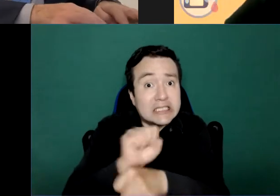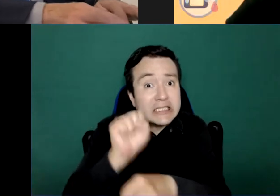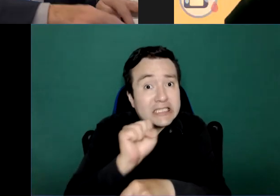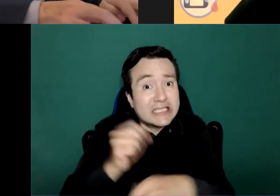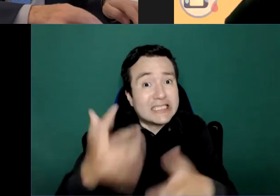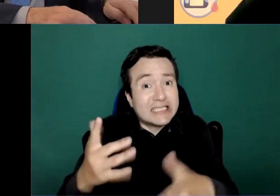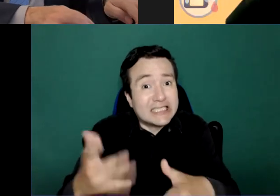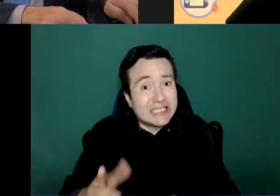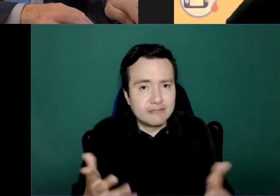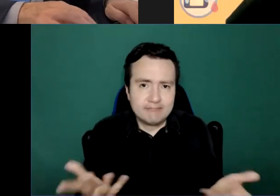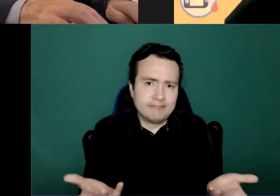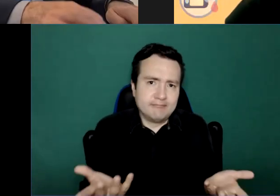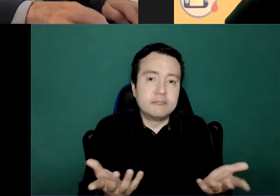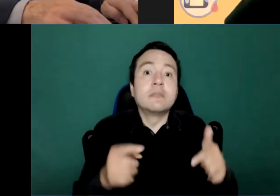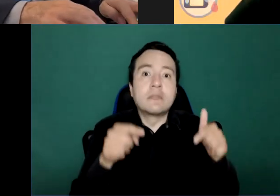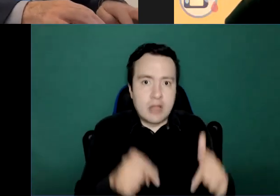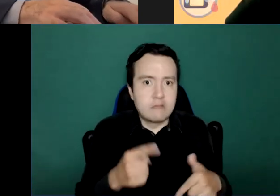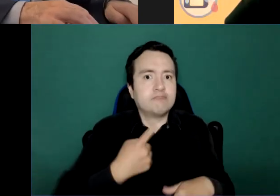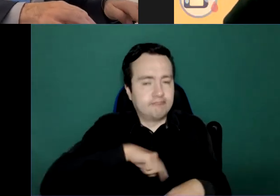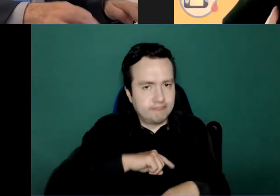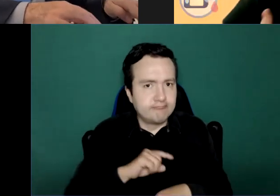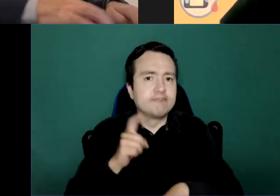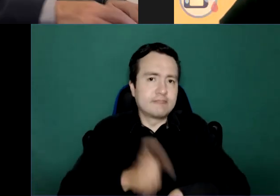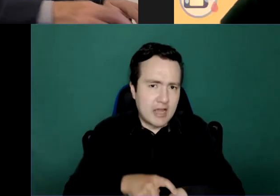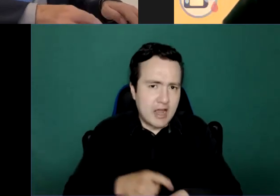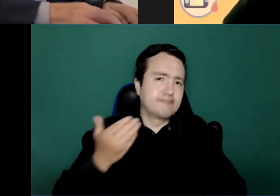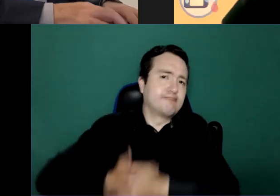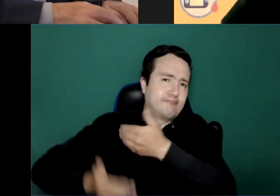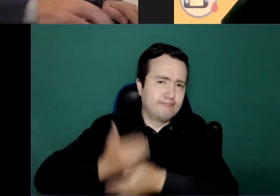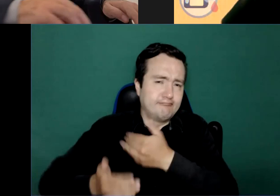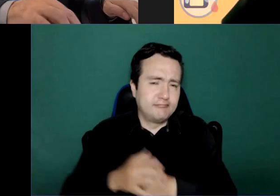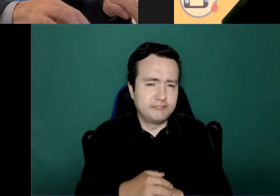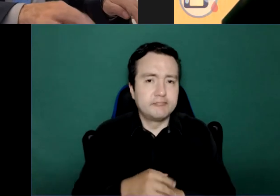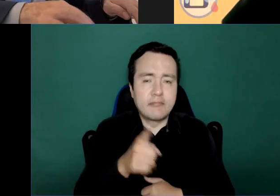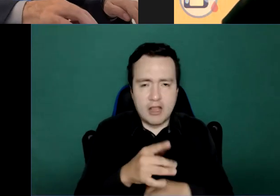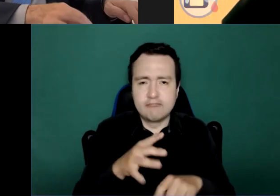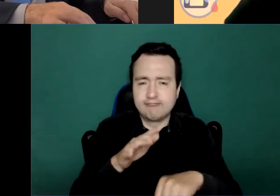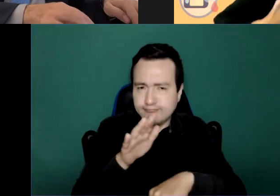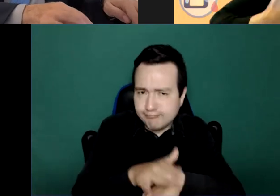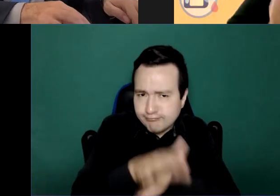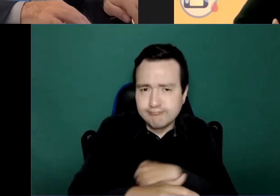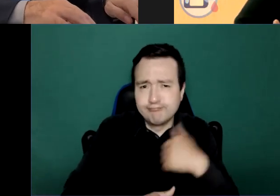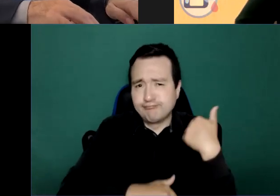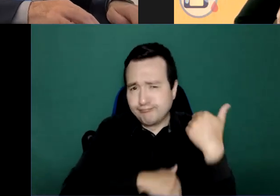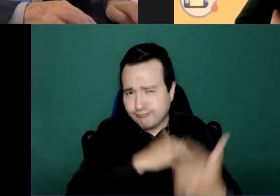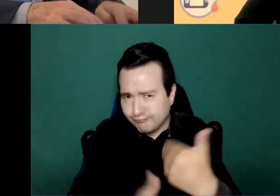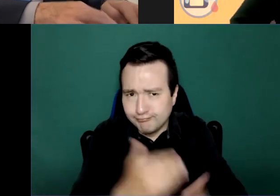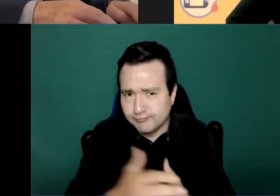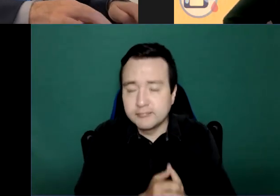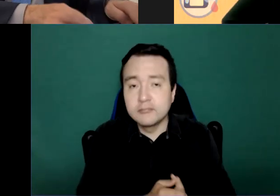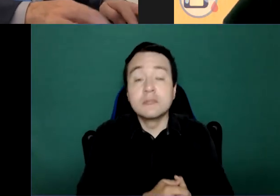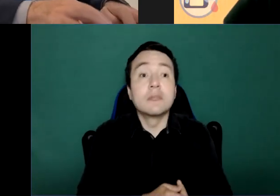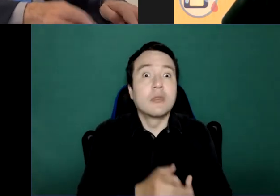in the long run and not even so much in the long run because we're already seeing the results of this. There are consequences